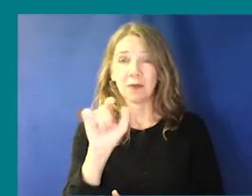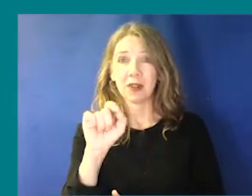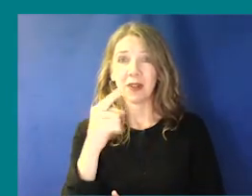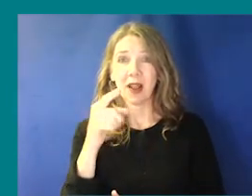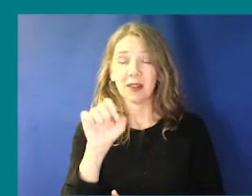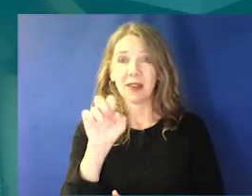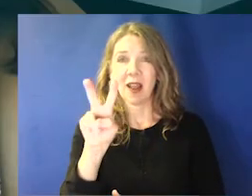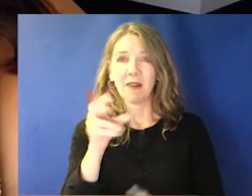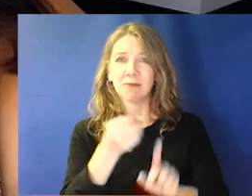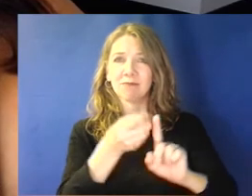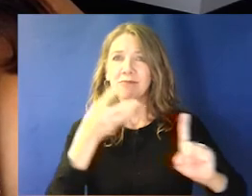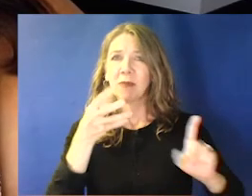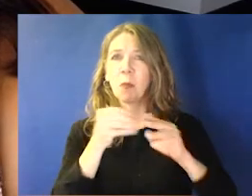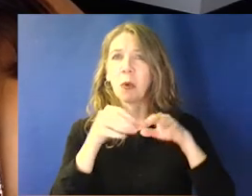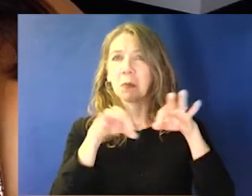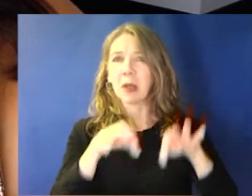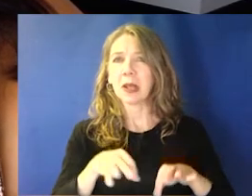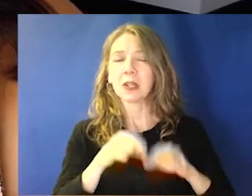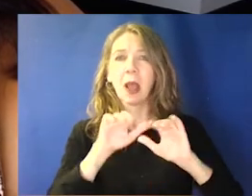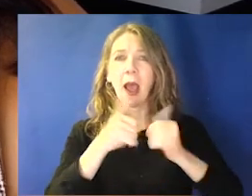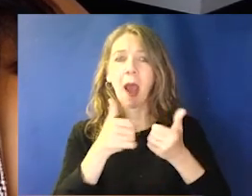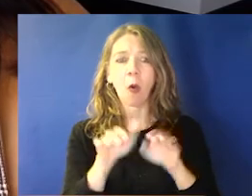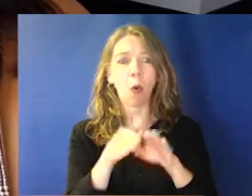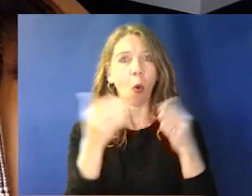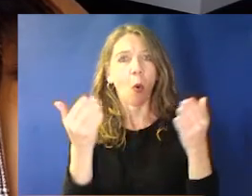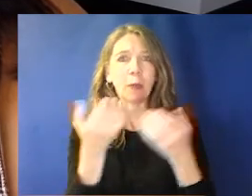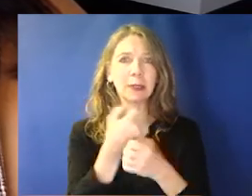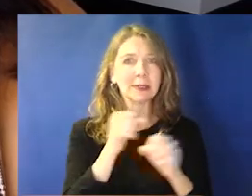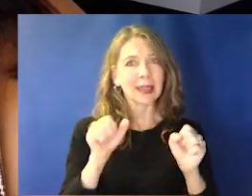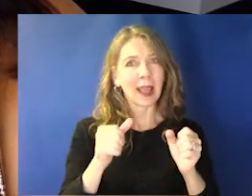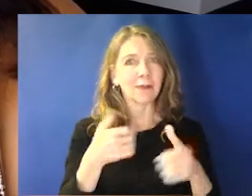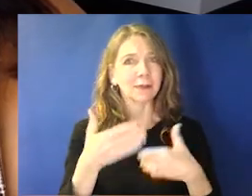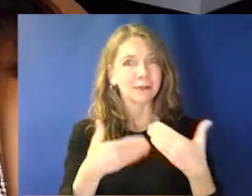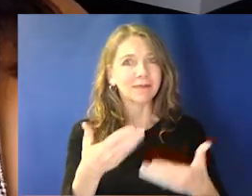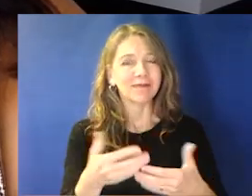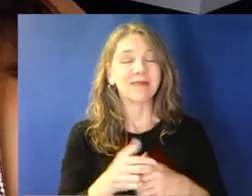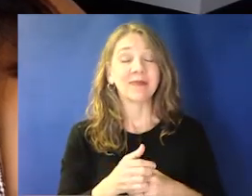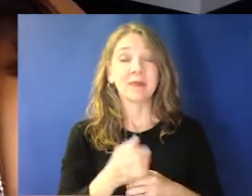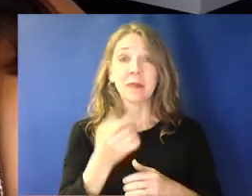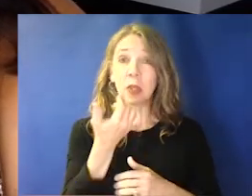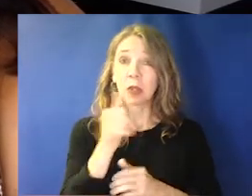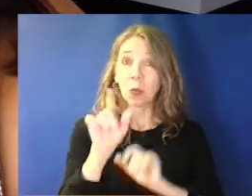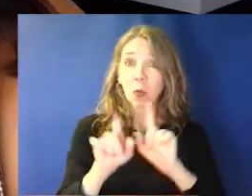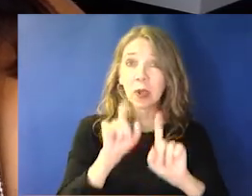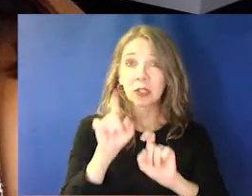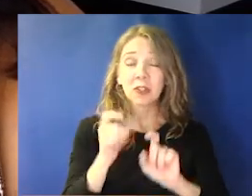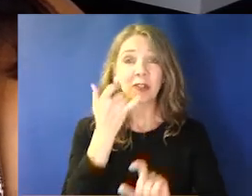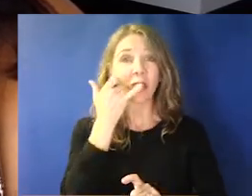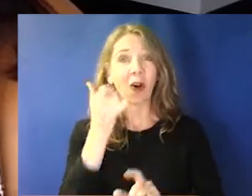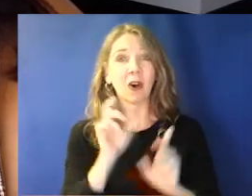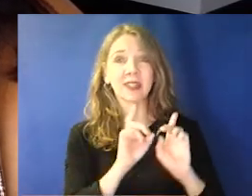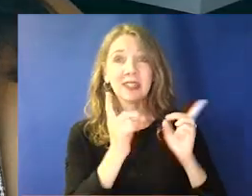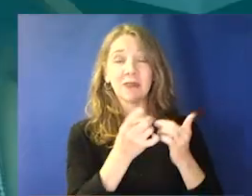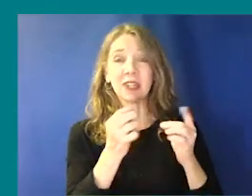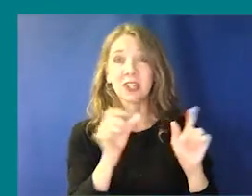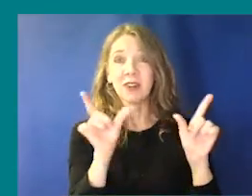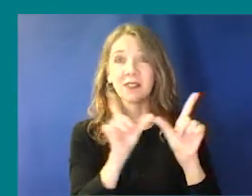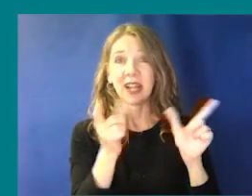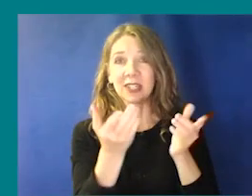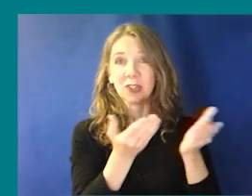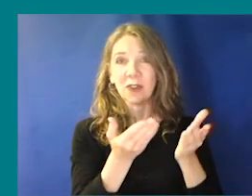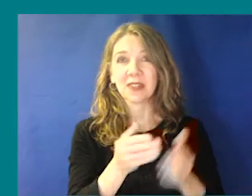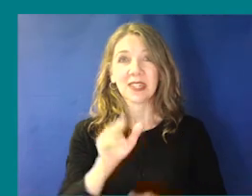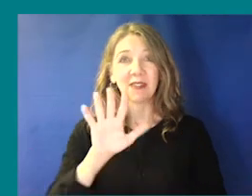guidance for reopening your business safely. If you have questions, please call the Division of Licensing Services at